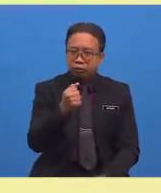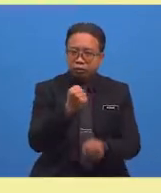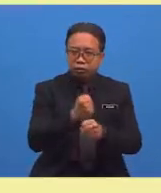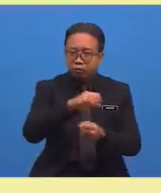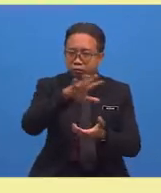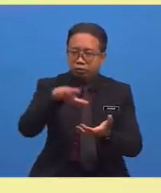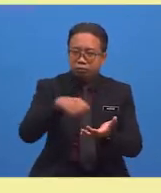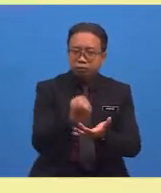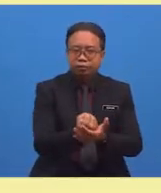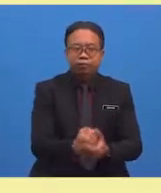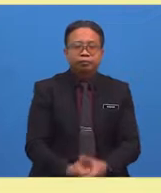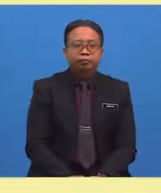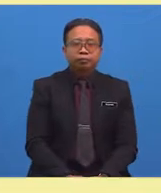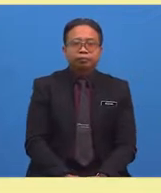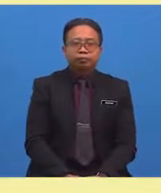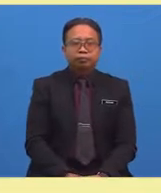Great job everyone!